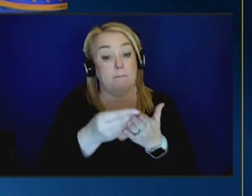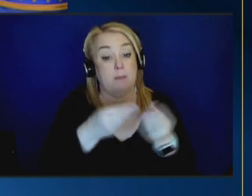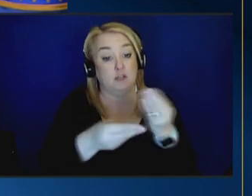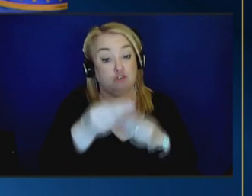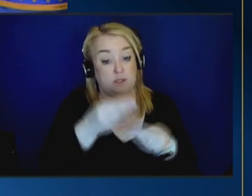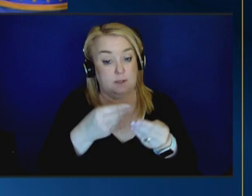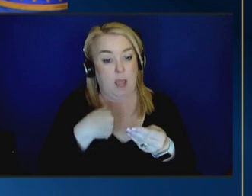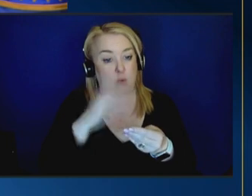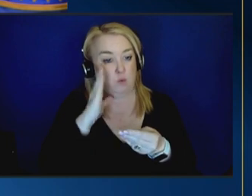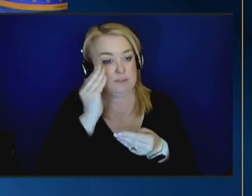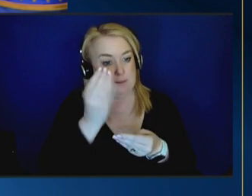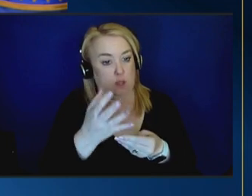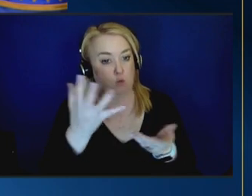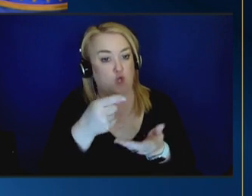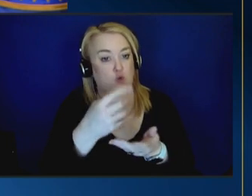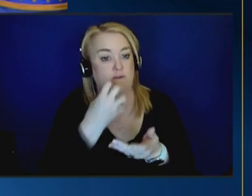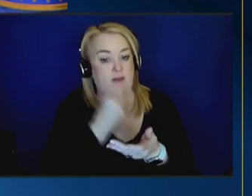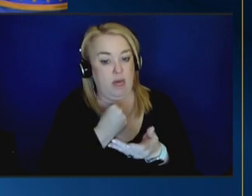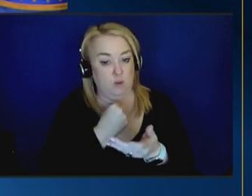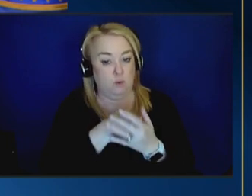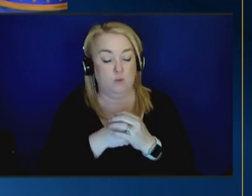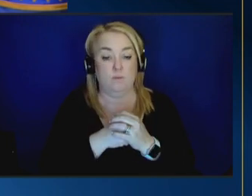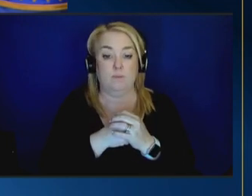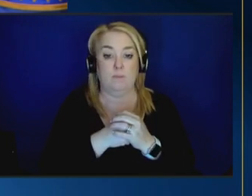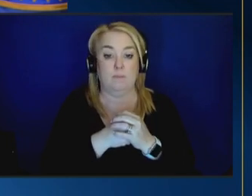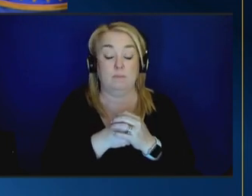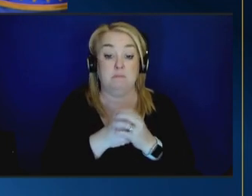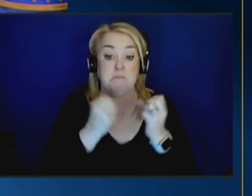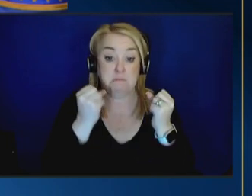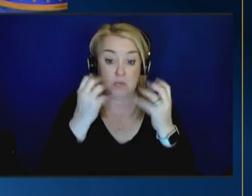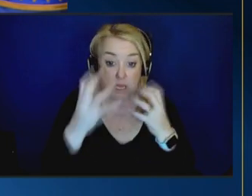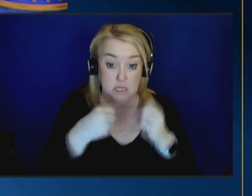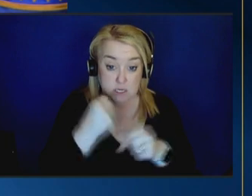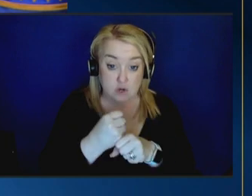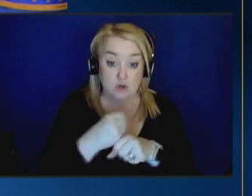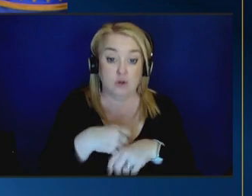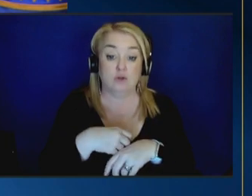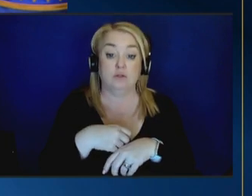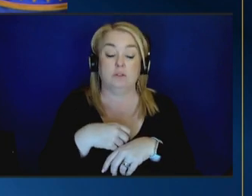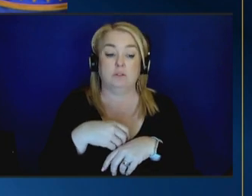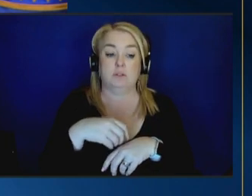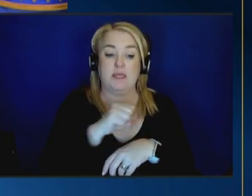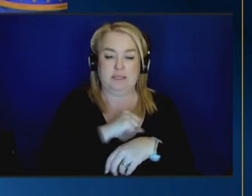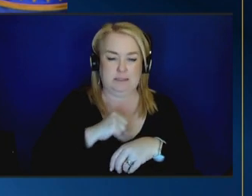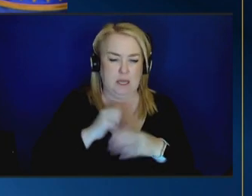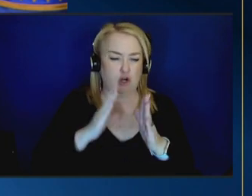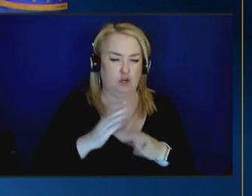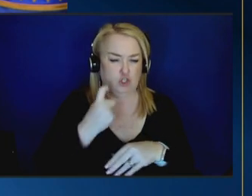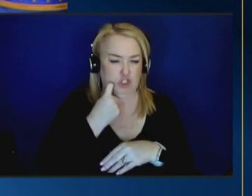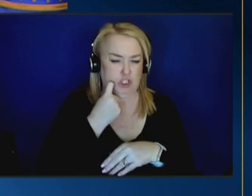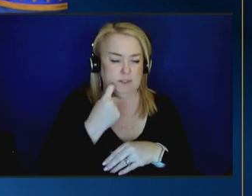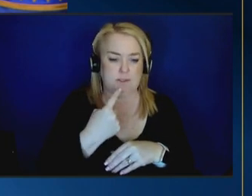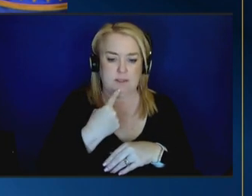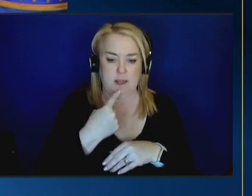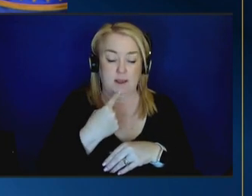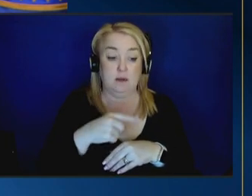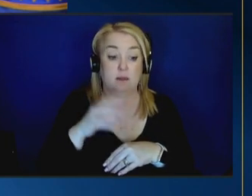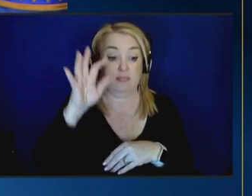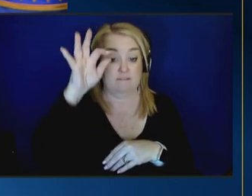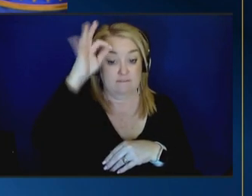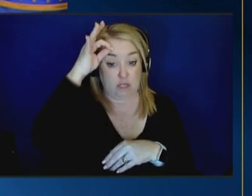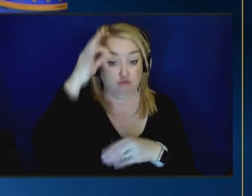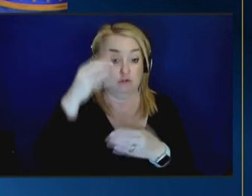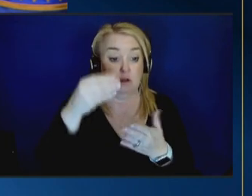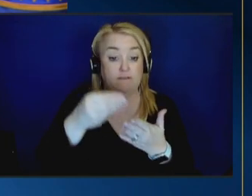and for decades uh and and senator wyden really just said this for decades uh the main federal funding stream for child